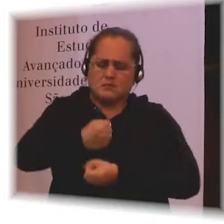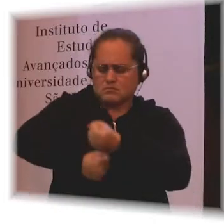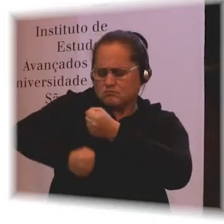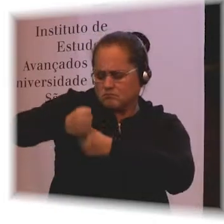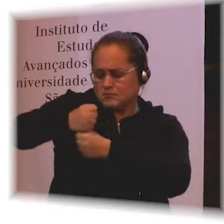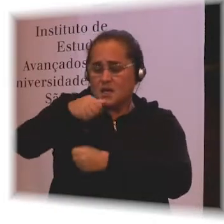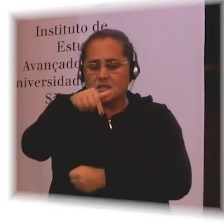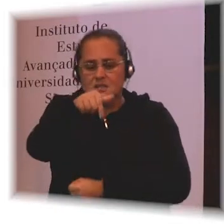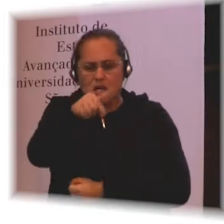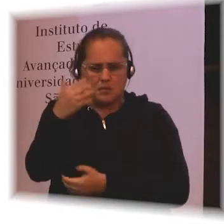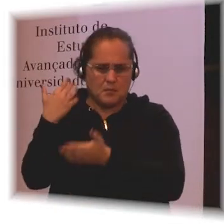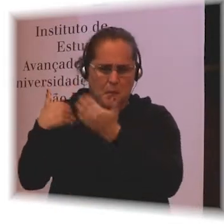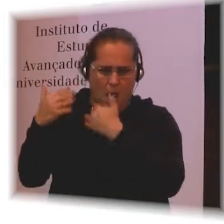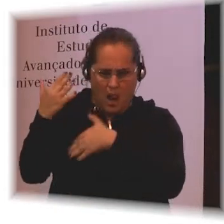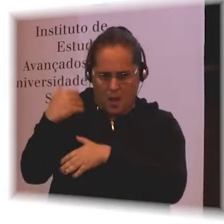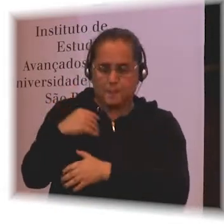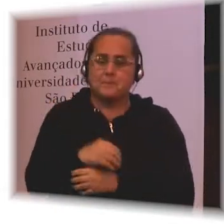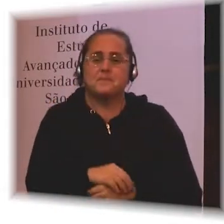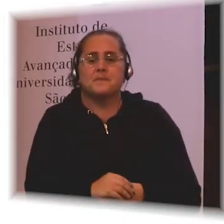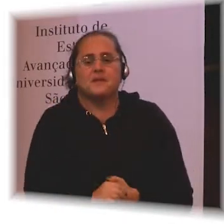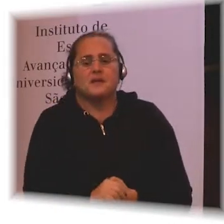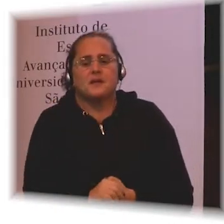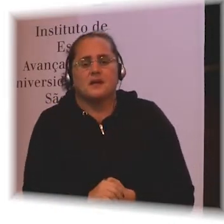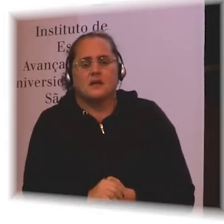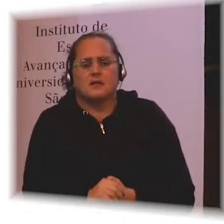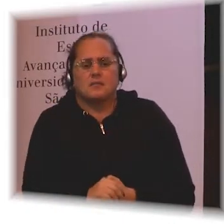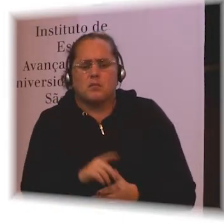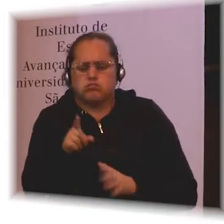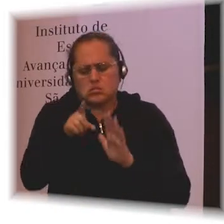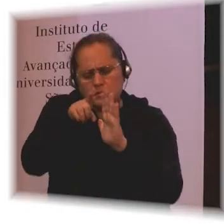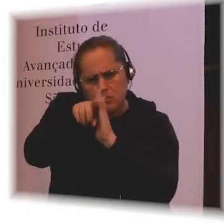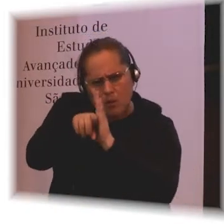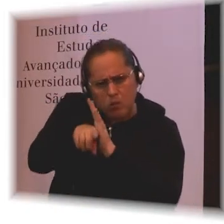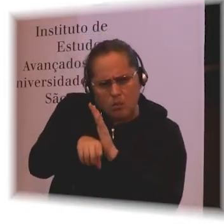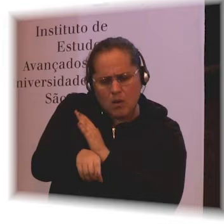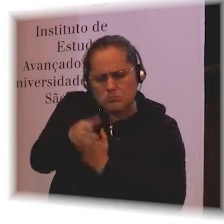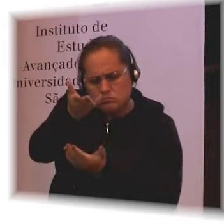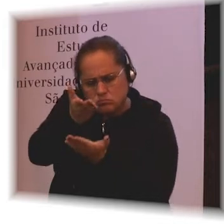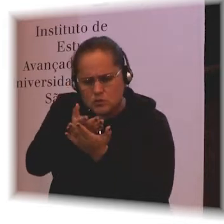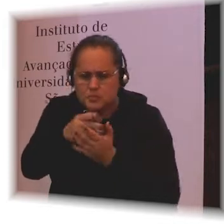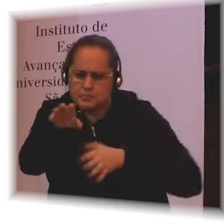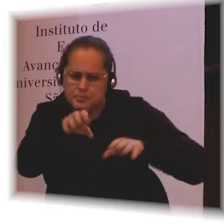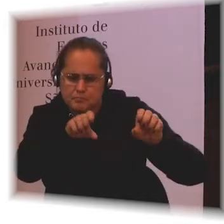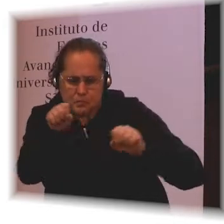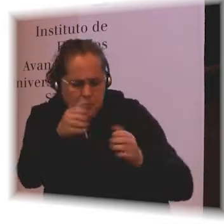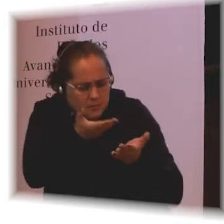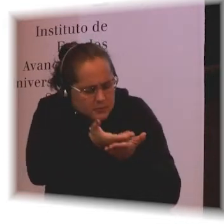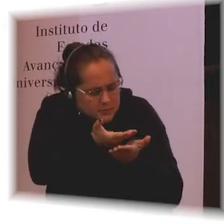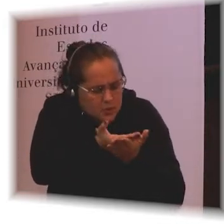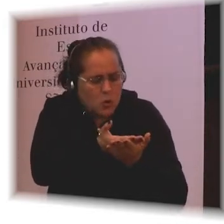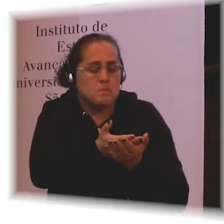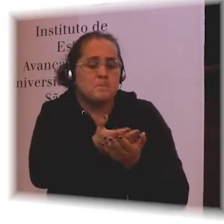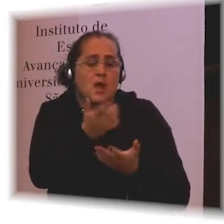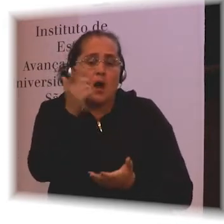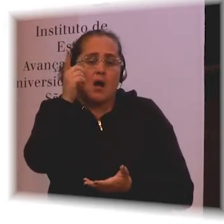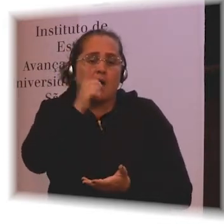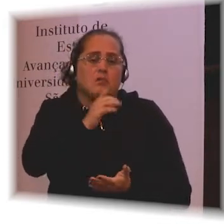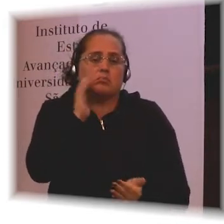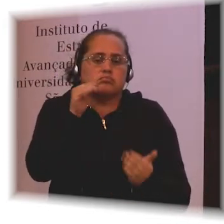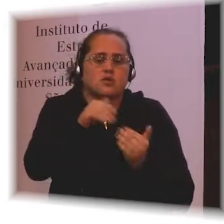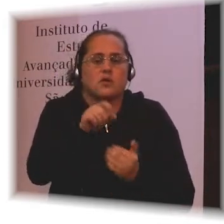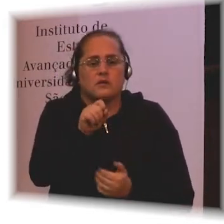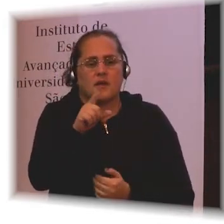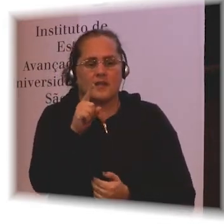which collected all of the available data. And they estimated that there are about one billion people with disabilities in the